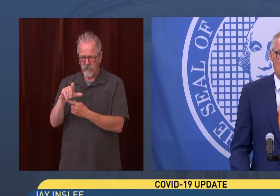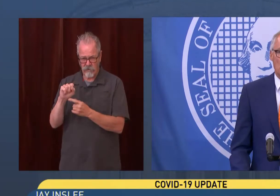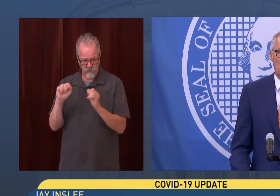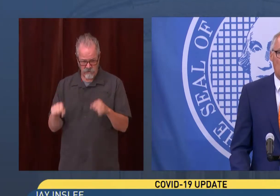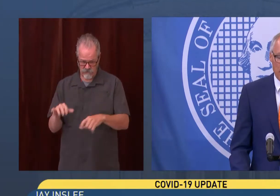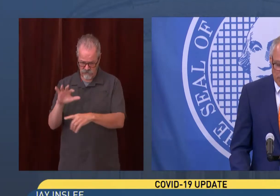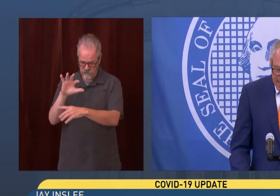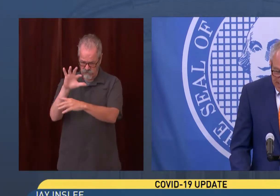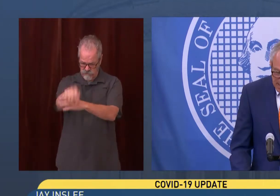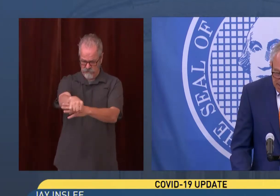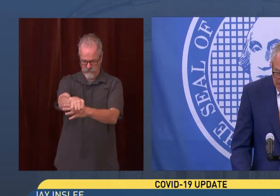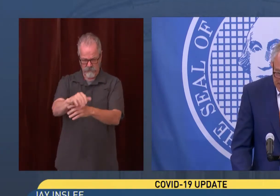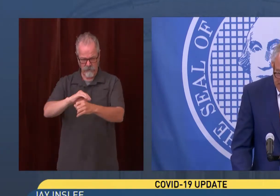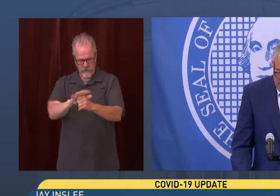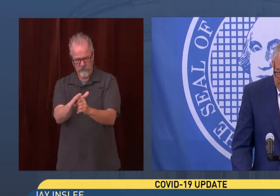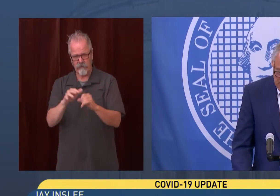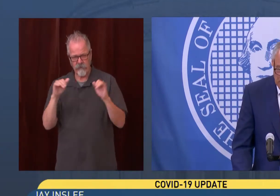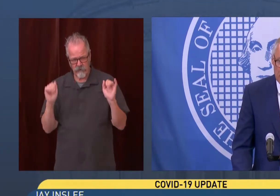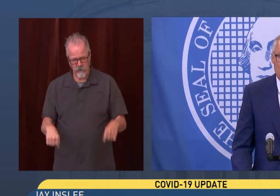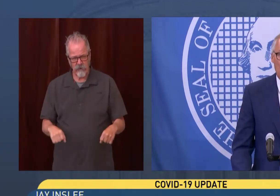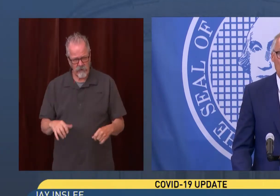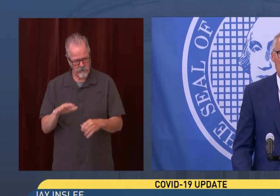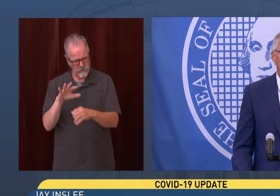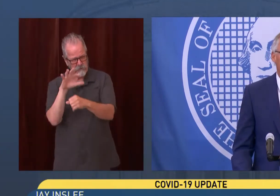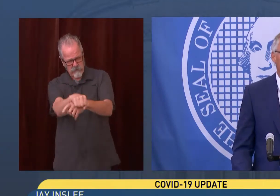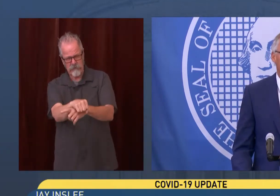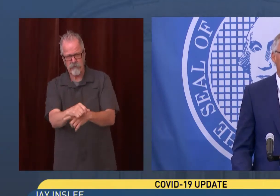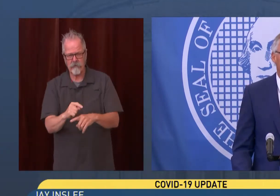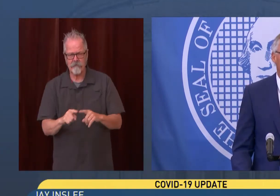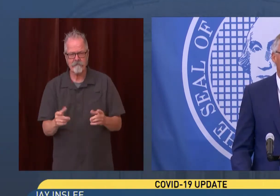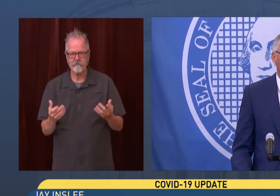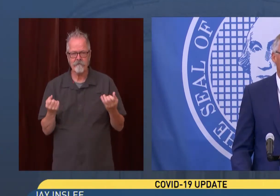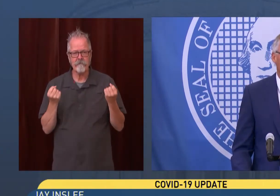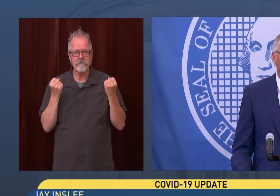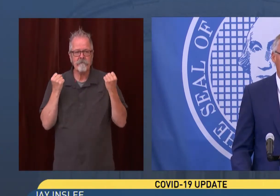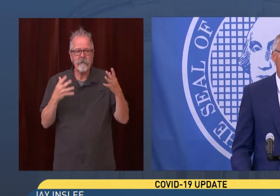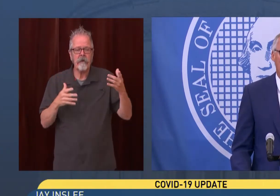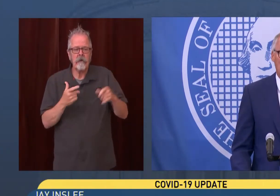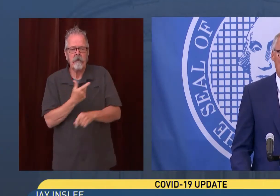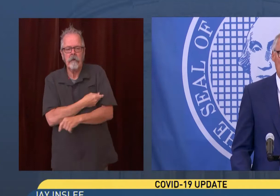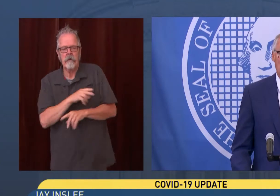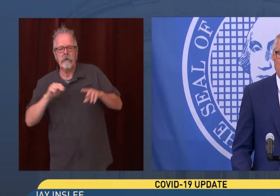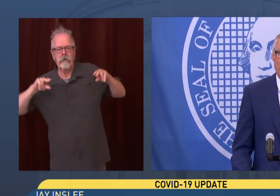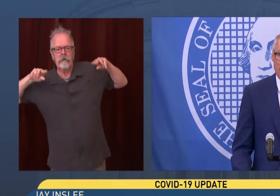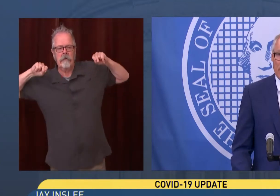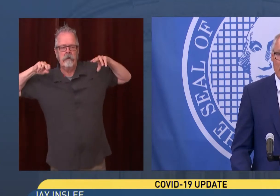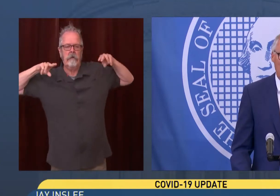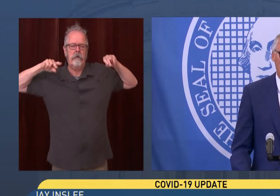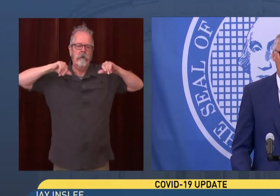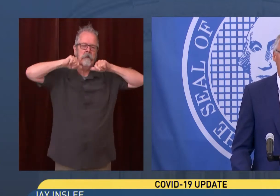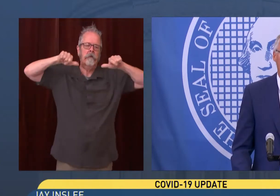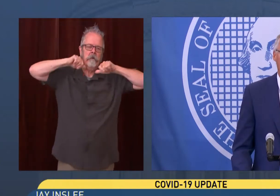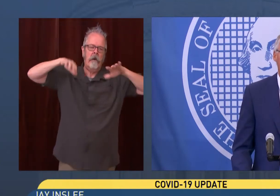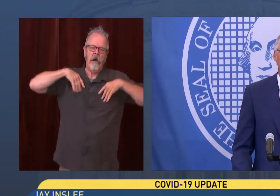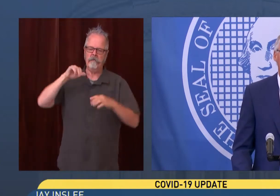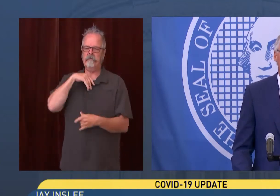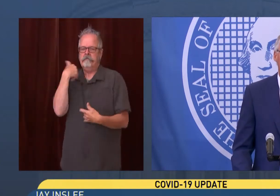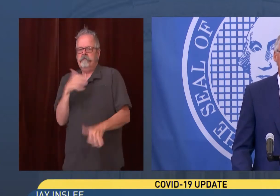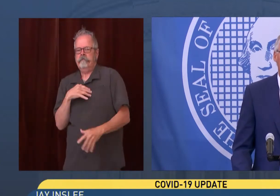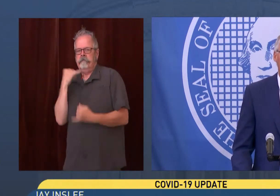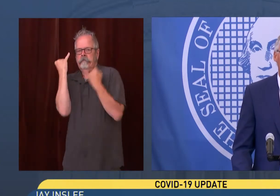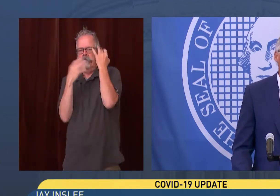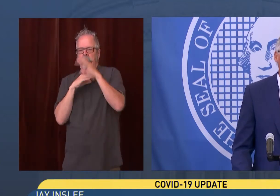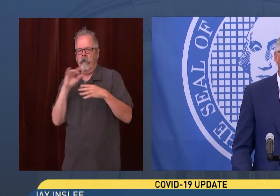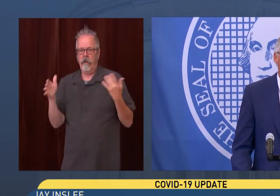of this COVID pandemic, but there are too many people who, although they have access to a free, life-saving vaccine,